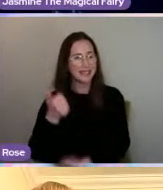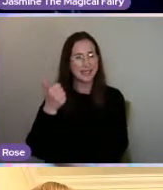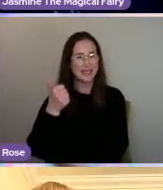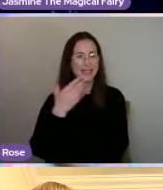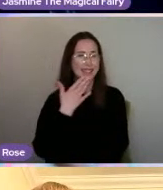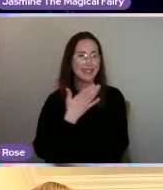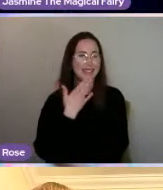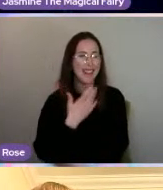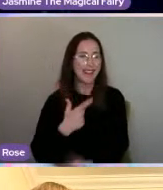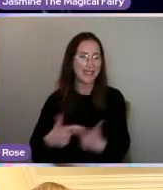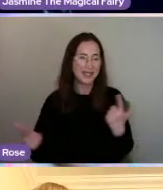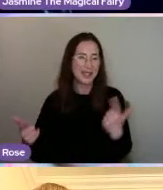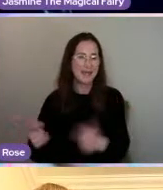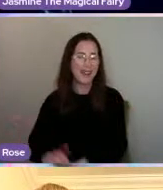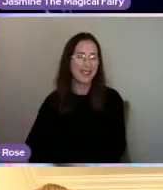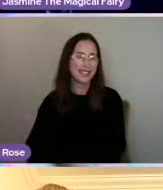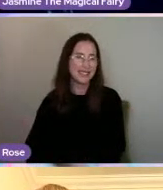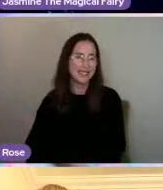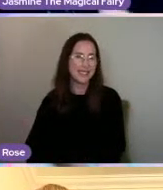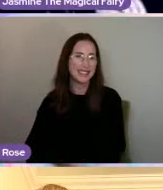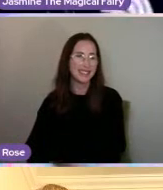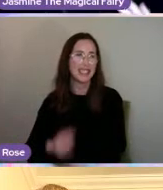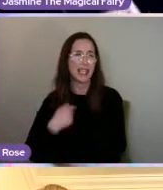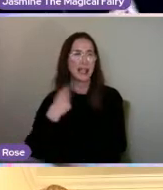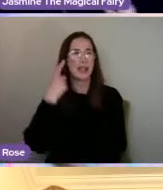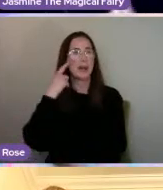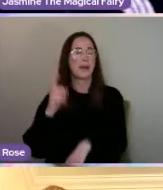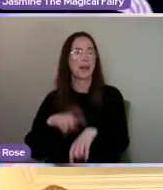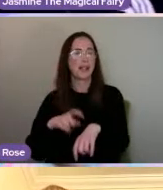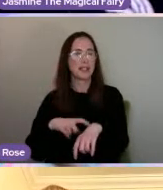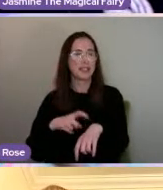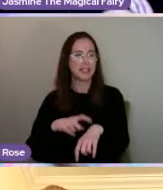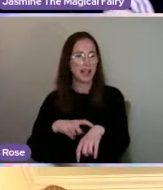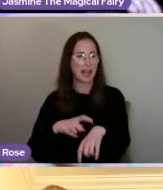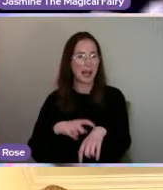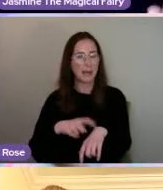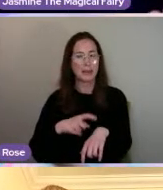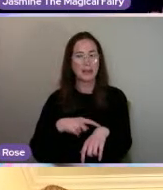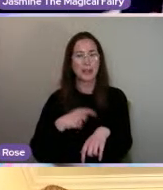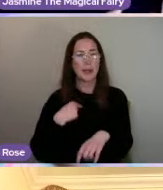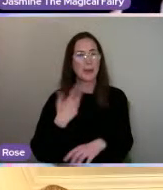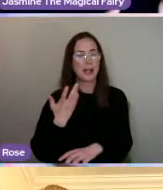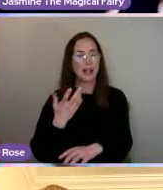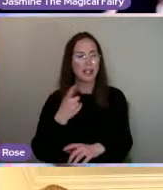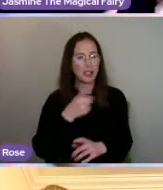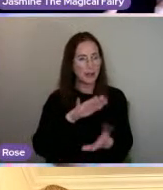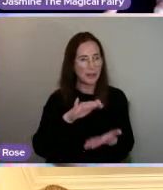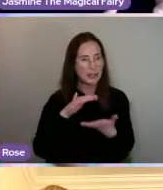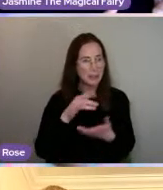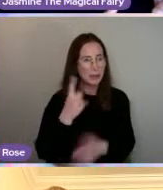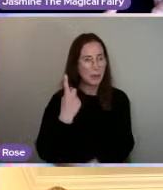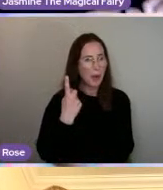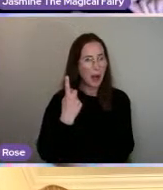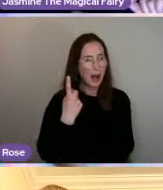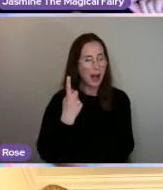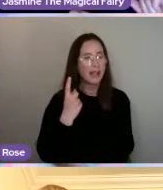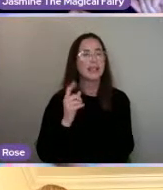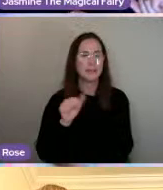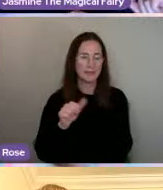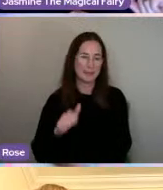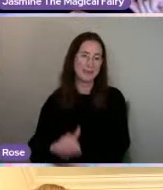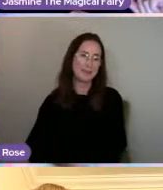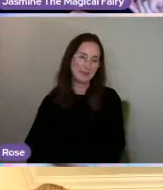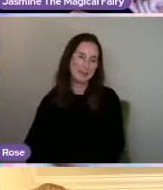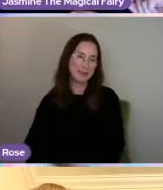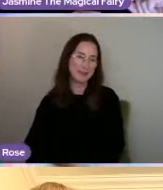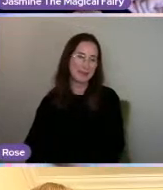Thank you so much. I know that we are conscious on time, so I am going to... Is that... Have you just submitted one piece? Is that right this week? Yes, yeah.